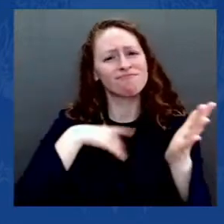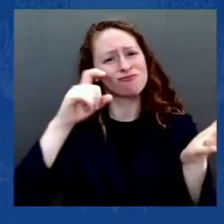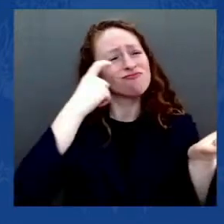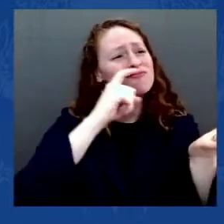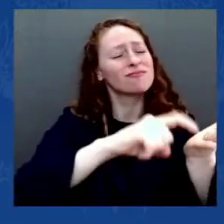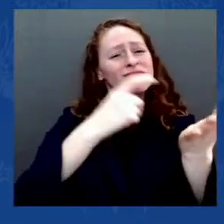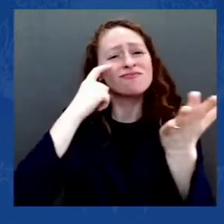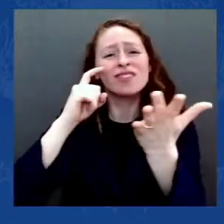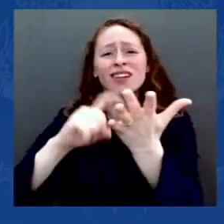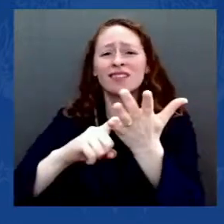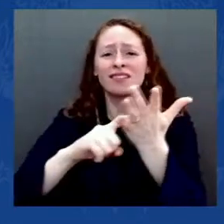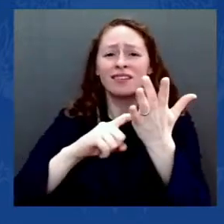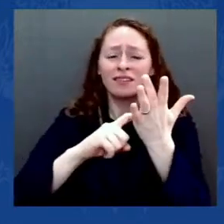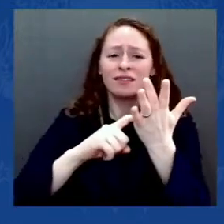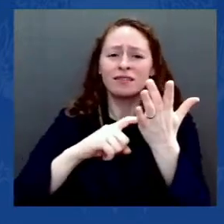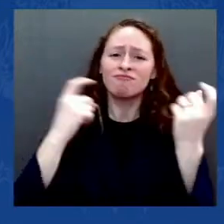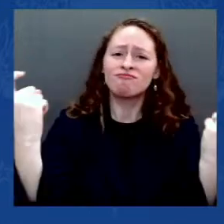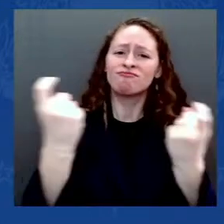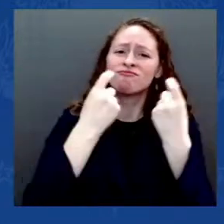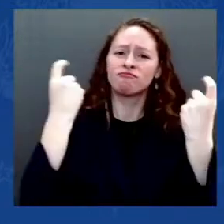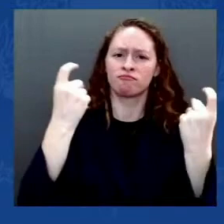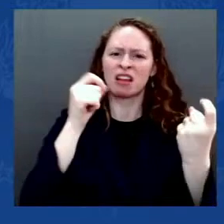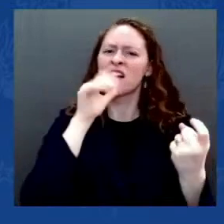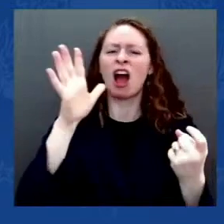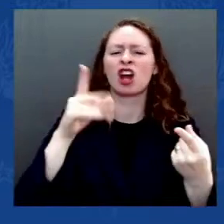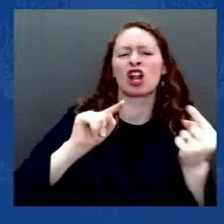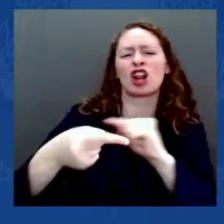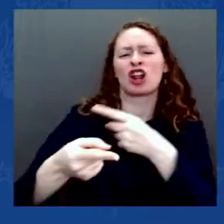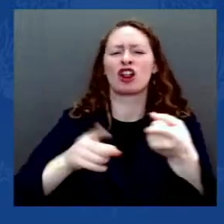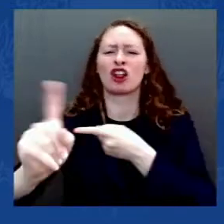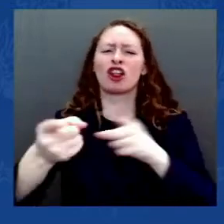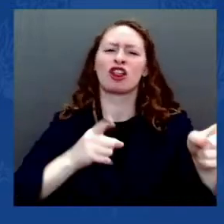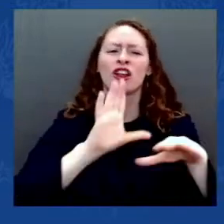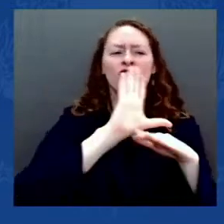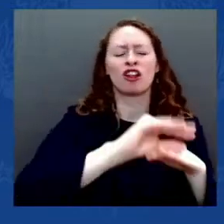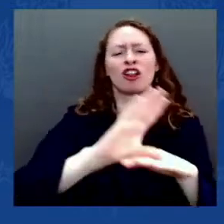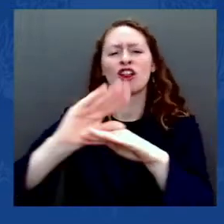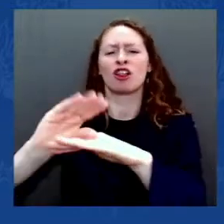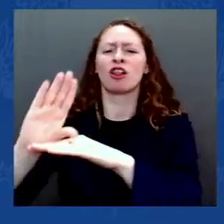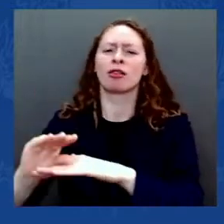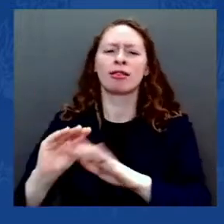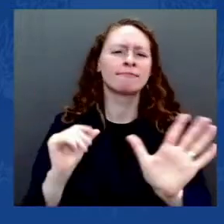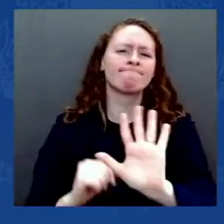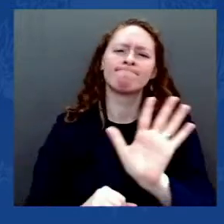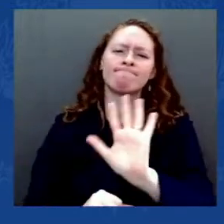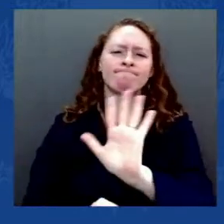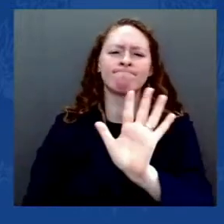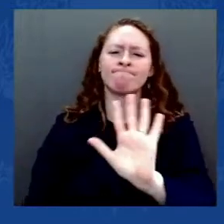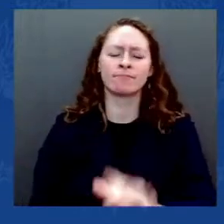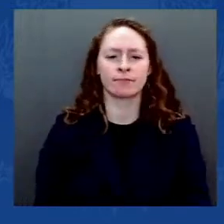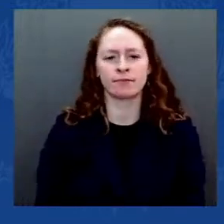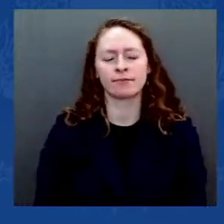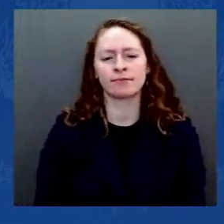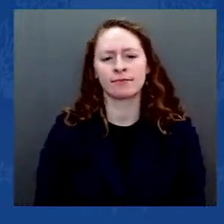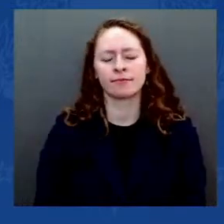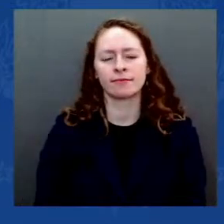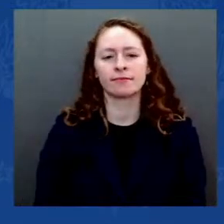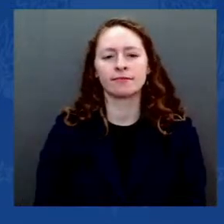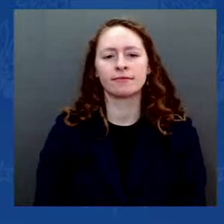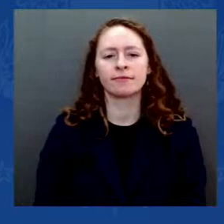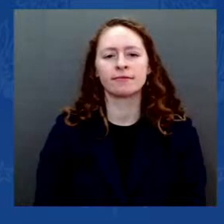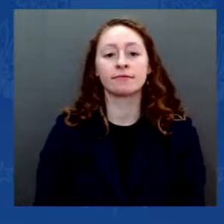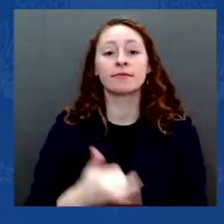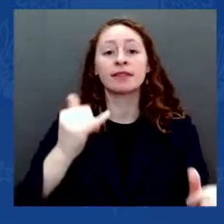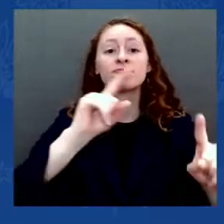in state after state, new laws are being written not to protect the vote, but to deny it.